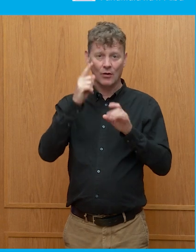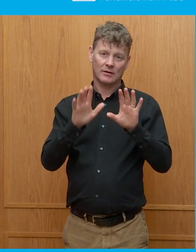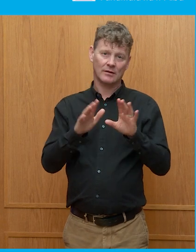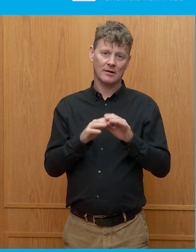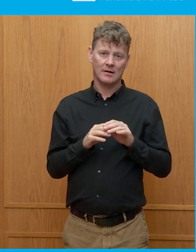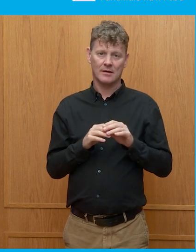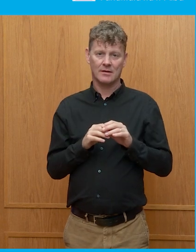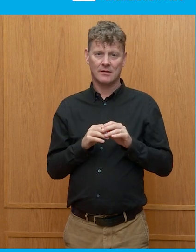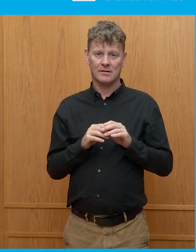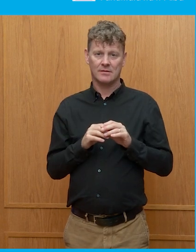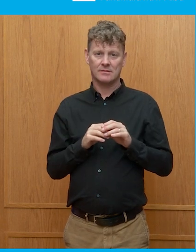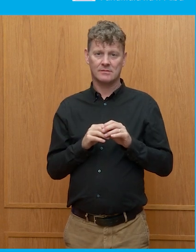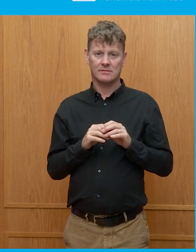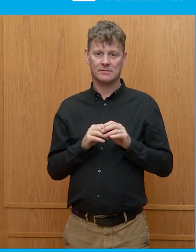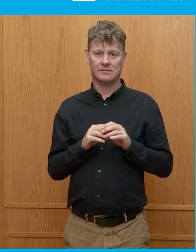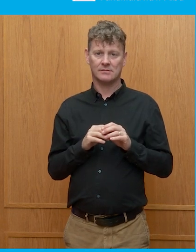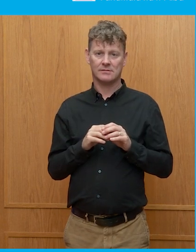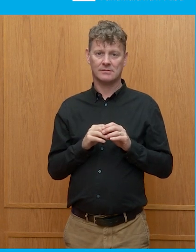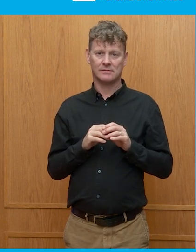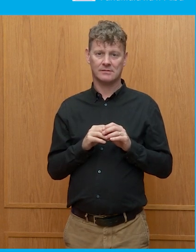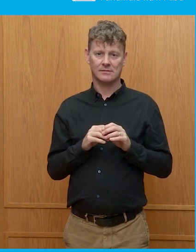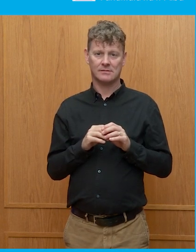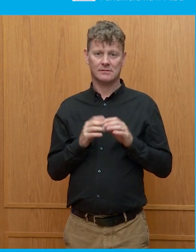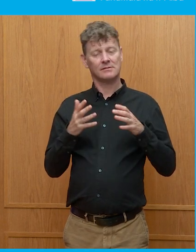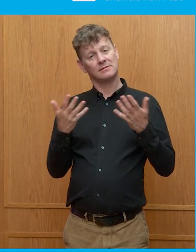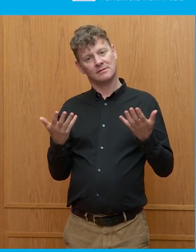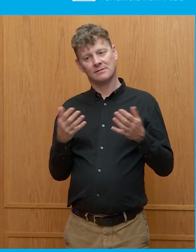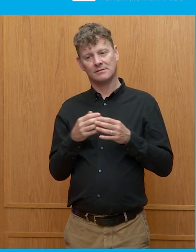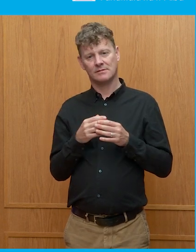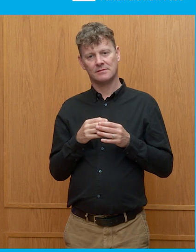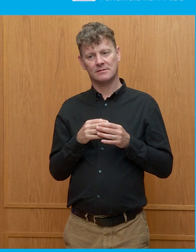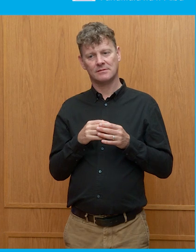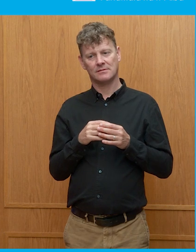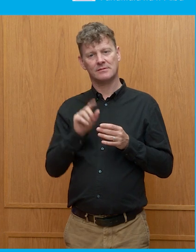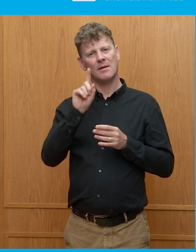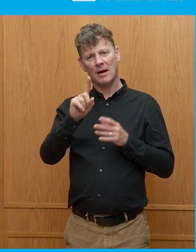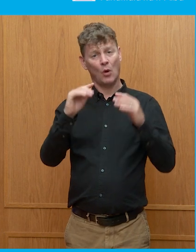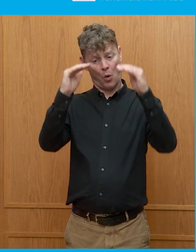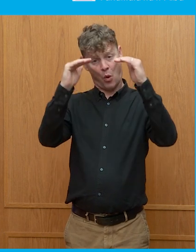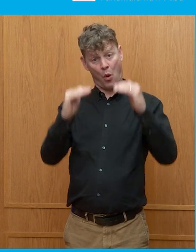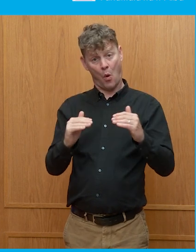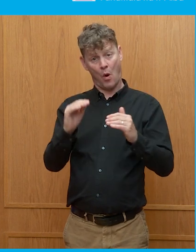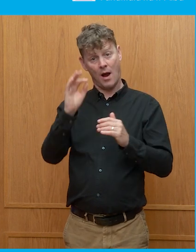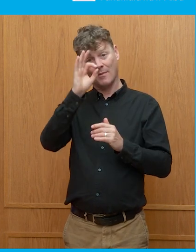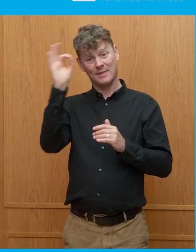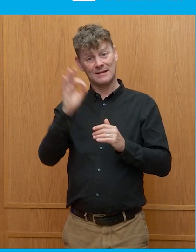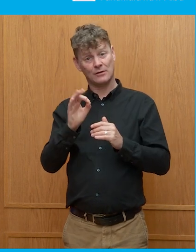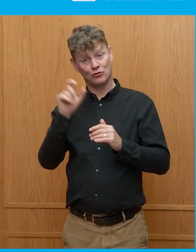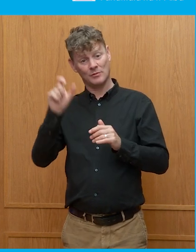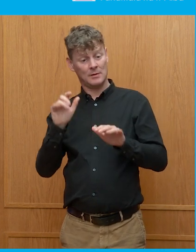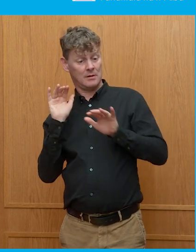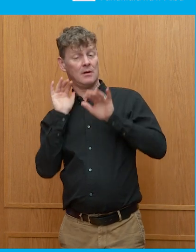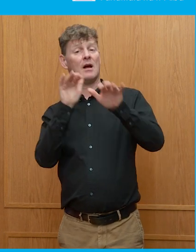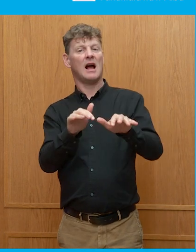as certain people have found. Or you can, but with a much lower turnout, but still such profound change.